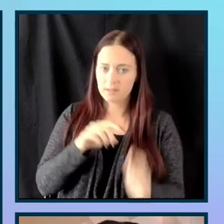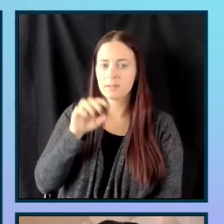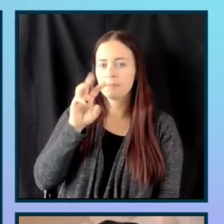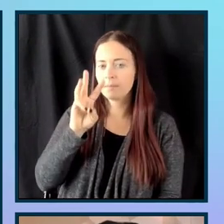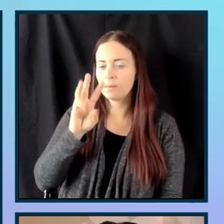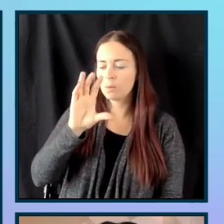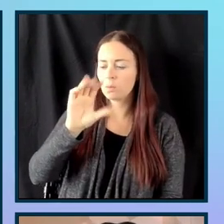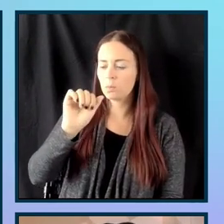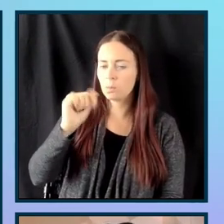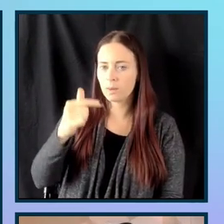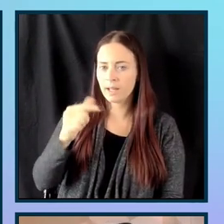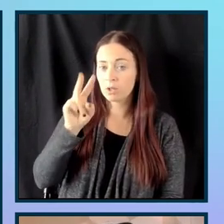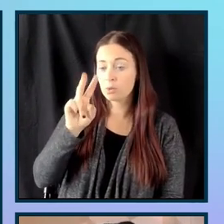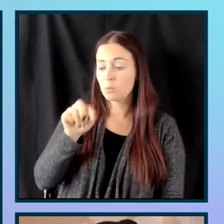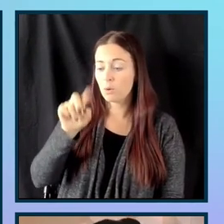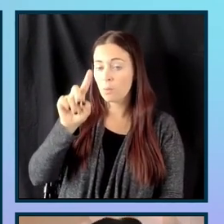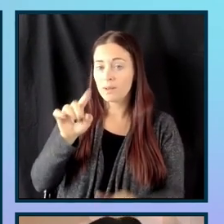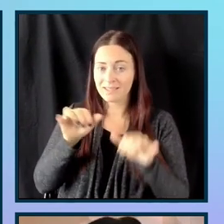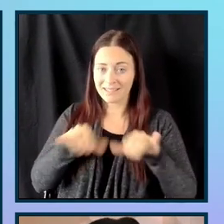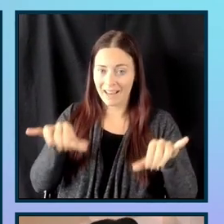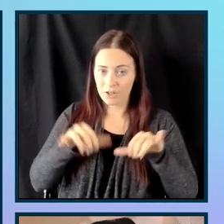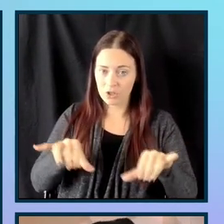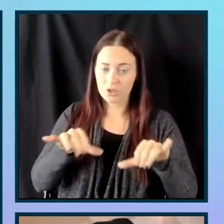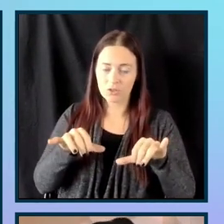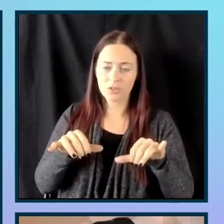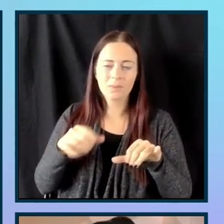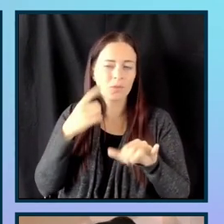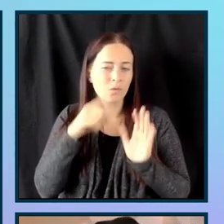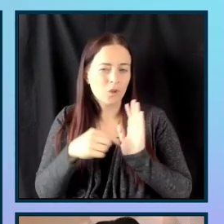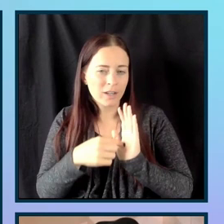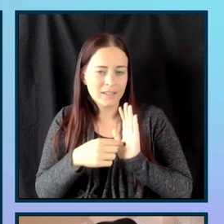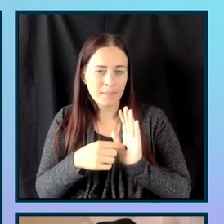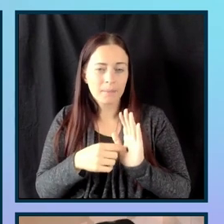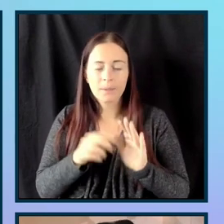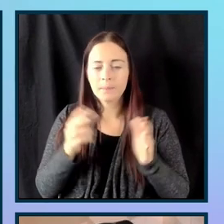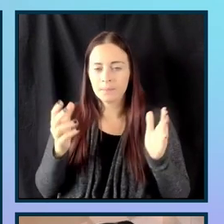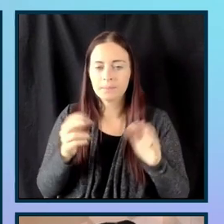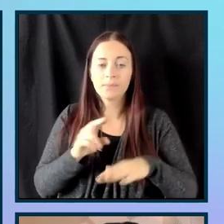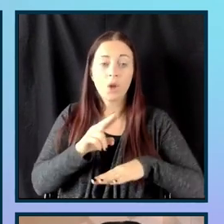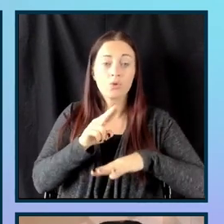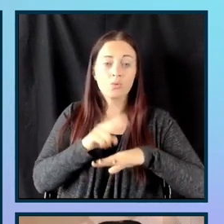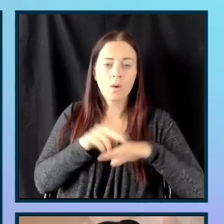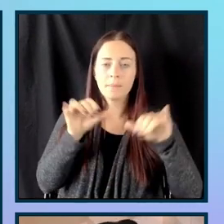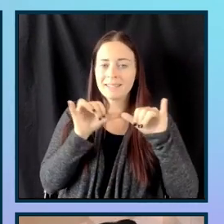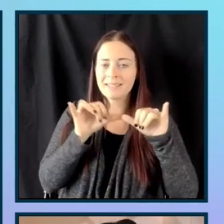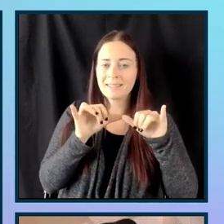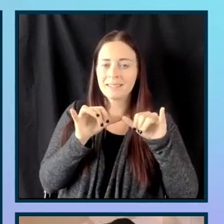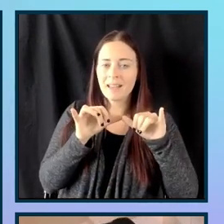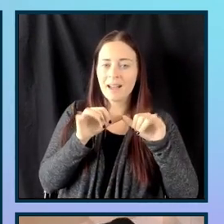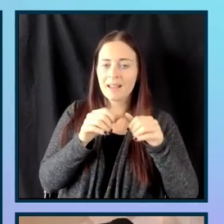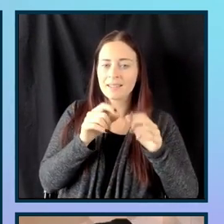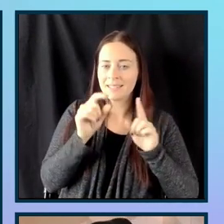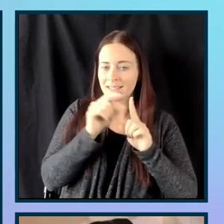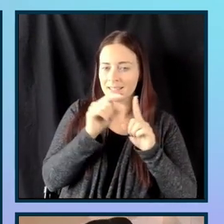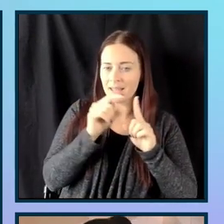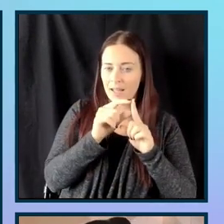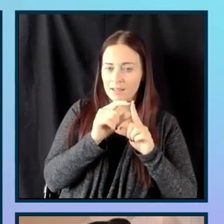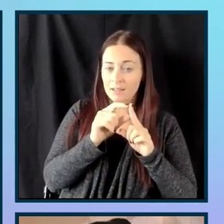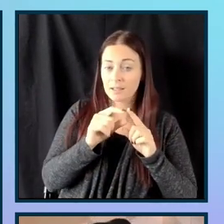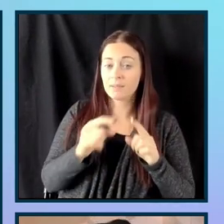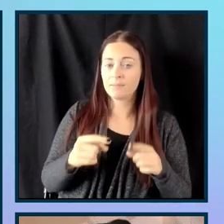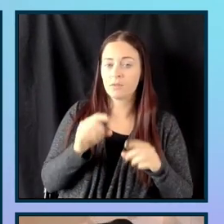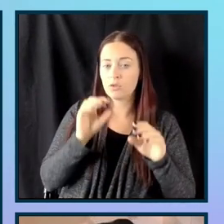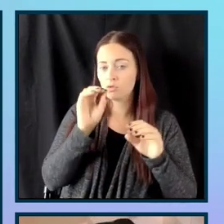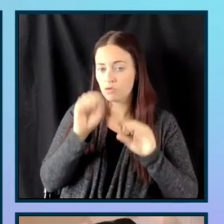for color contrast. So to meet color contrast for normal size text, your color contrast should be 4.5 to 1